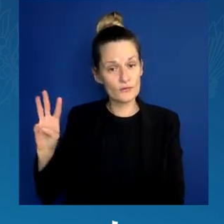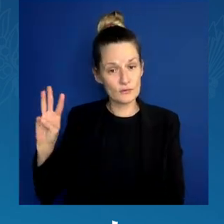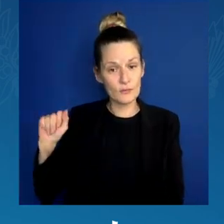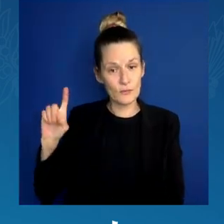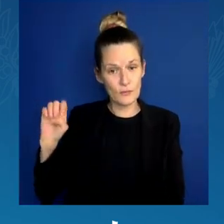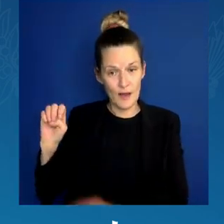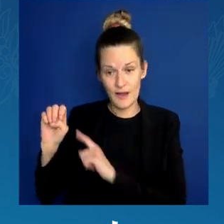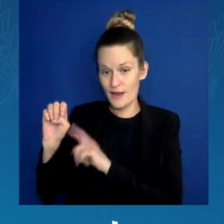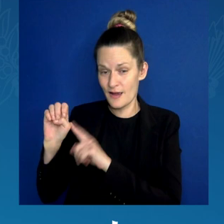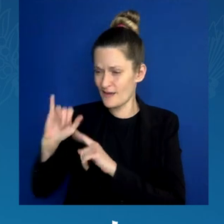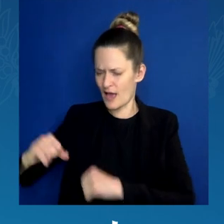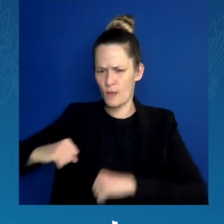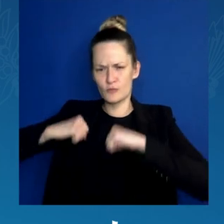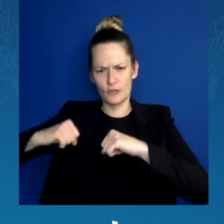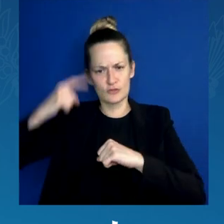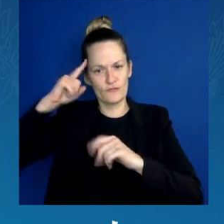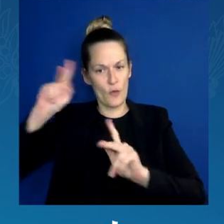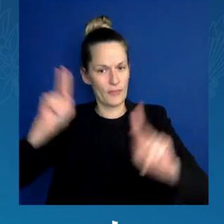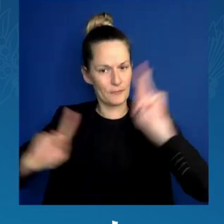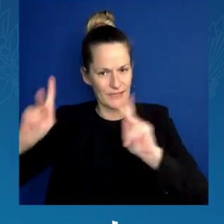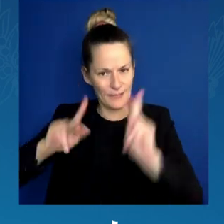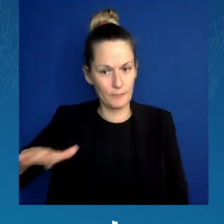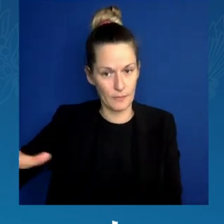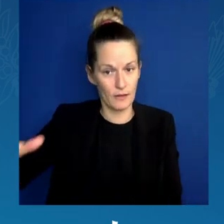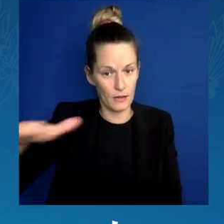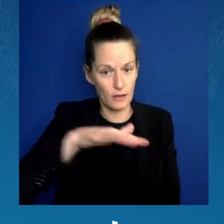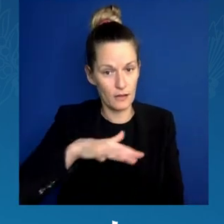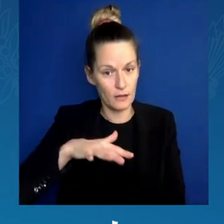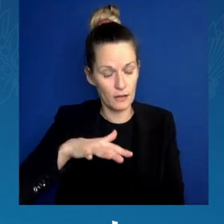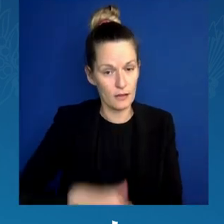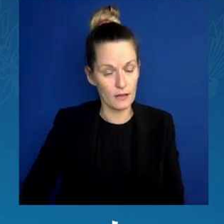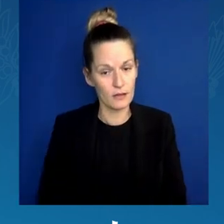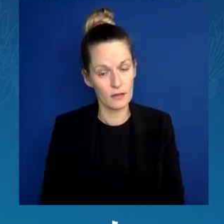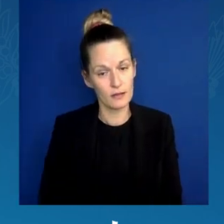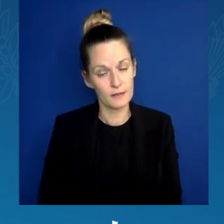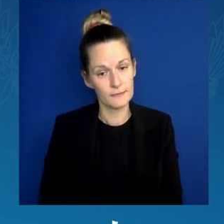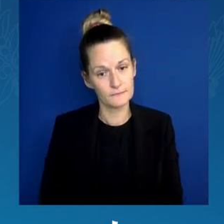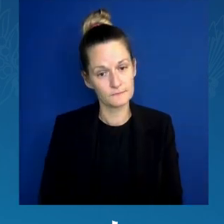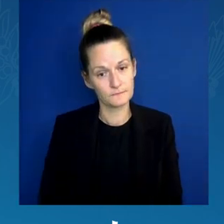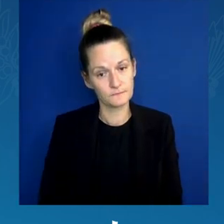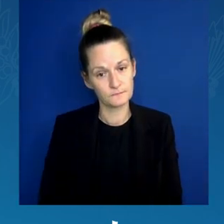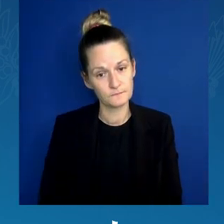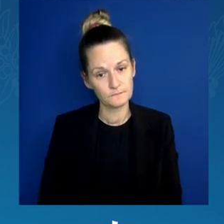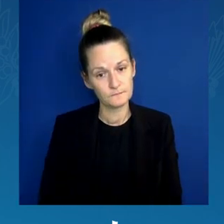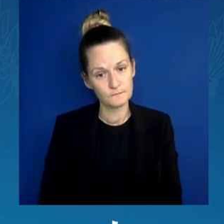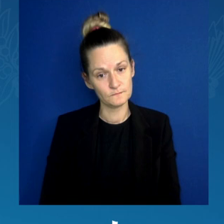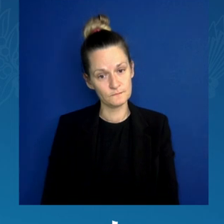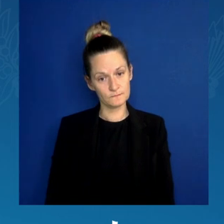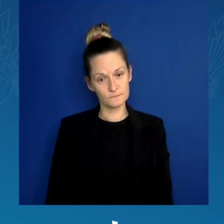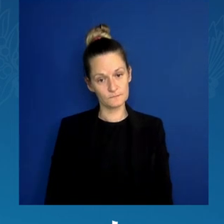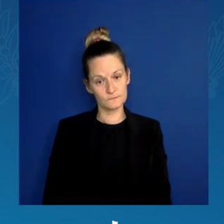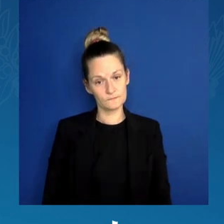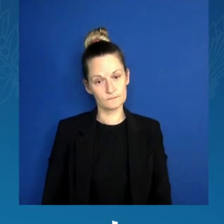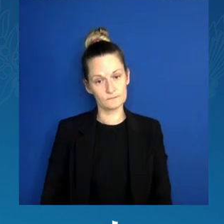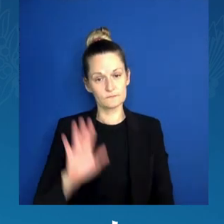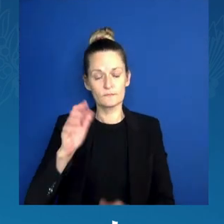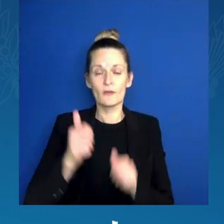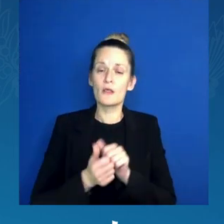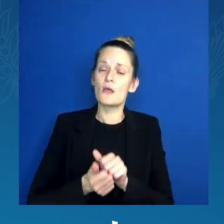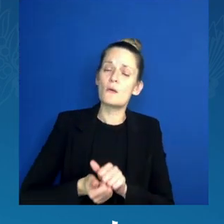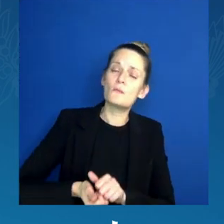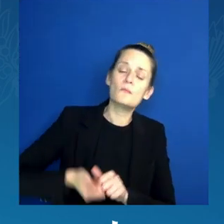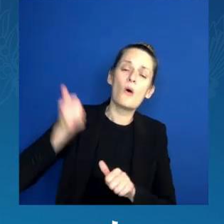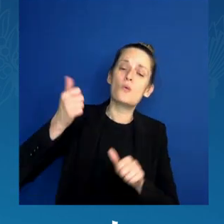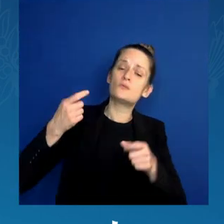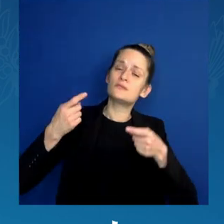So I'll conclude with this point. The most successful movements in our nation, if